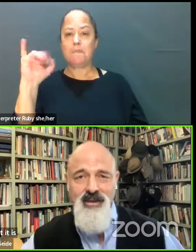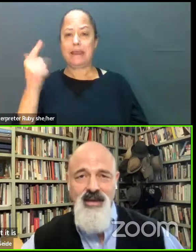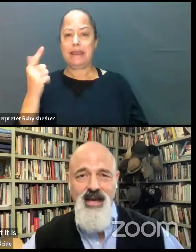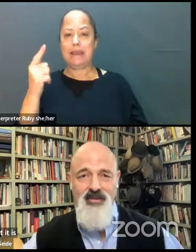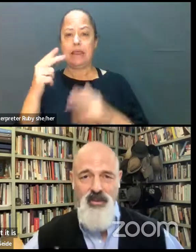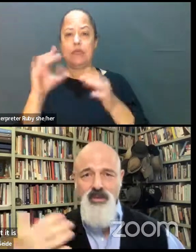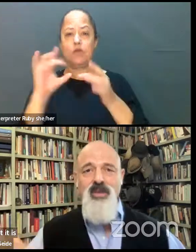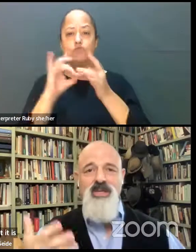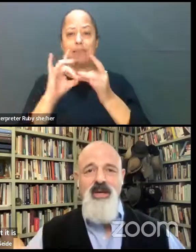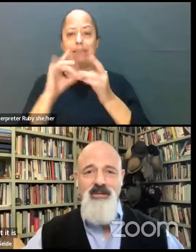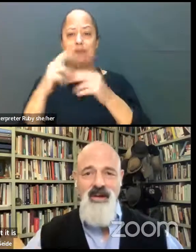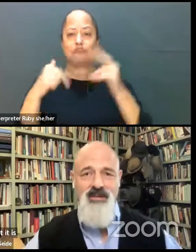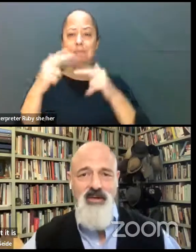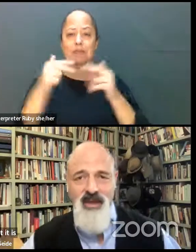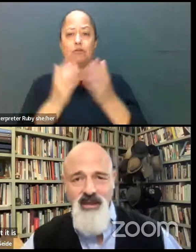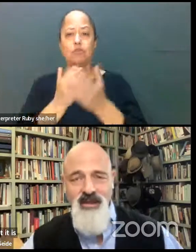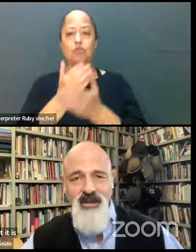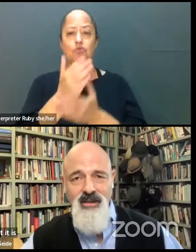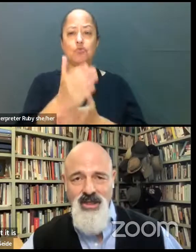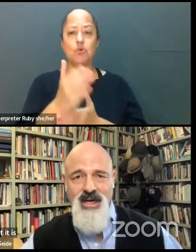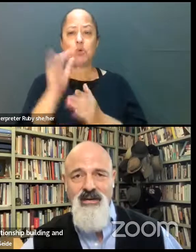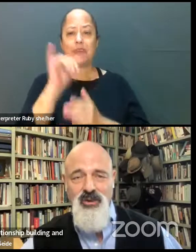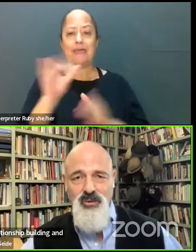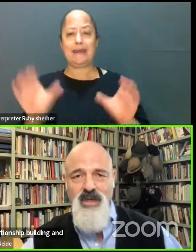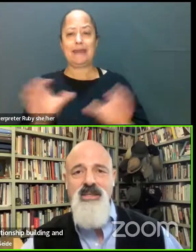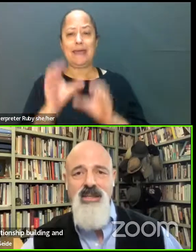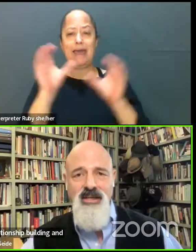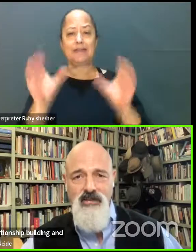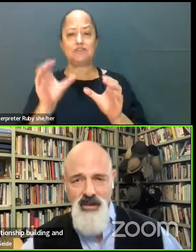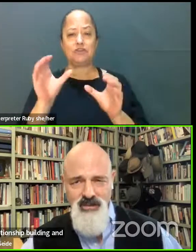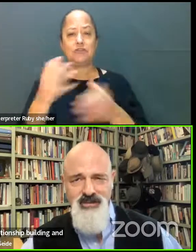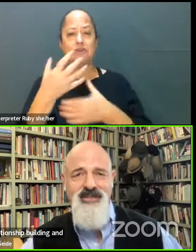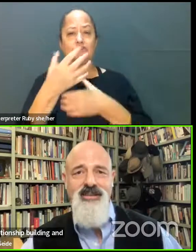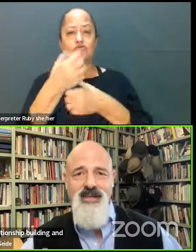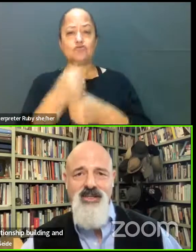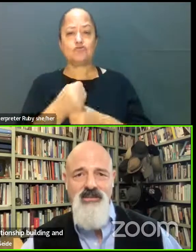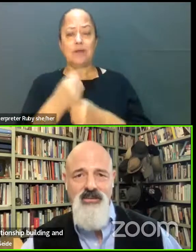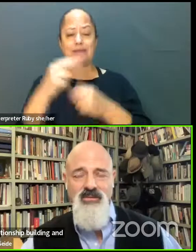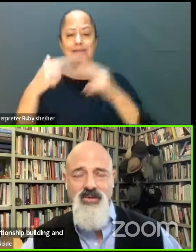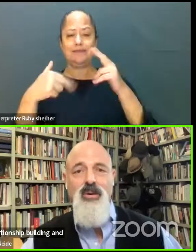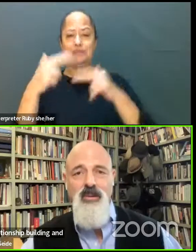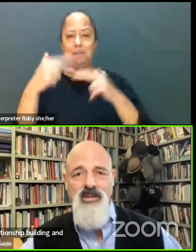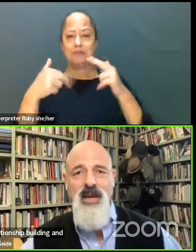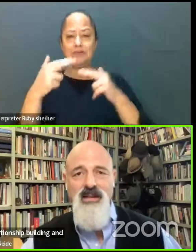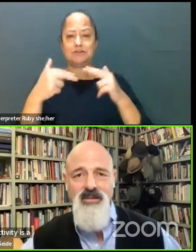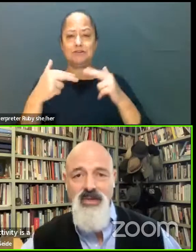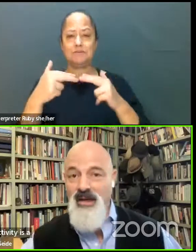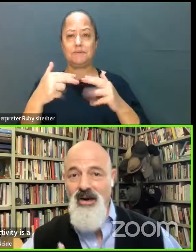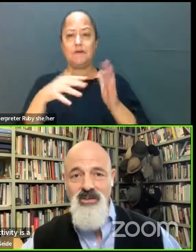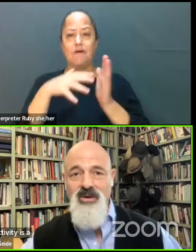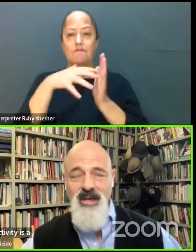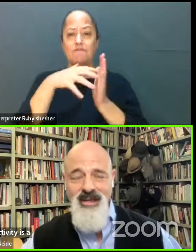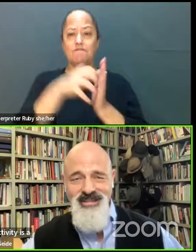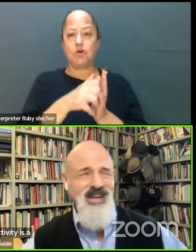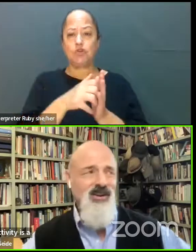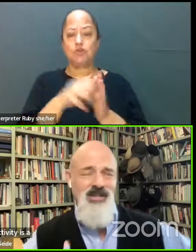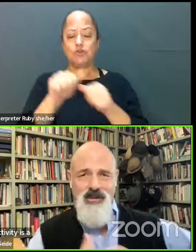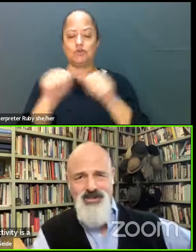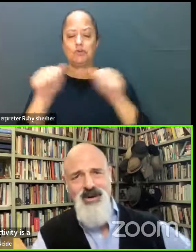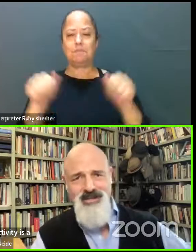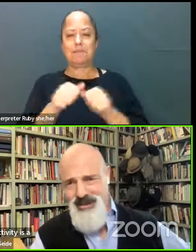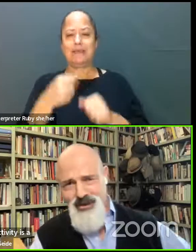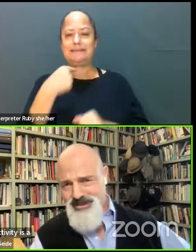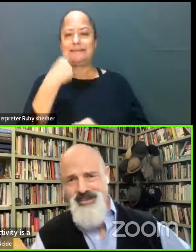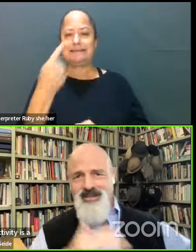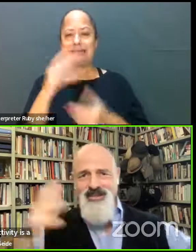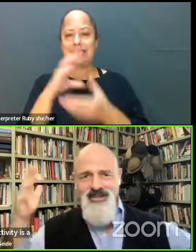building. And through this kind of activity, there's a kind of a trust that is built in this vulnerable space of telling our story, not our